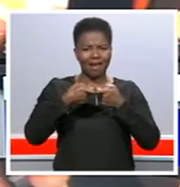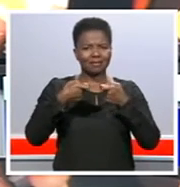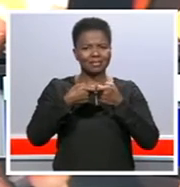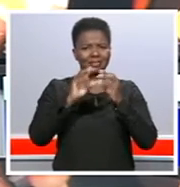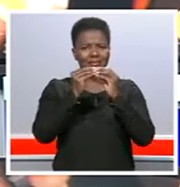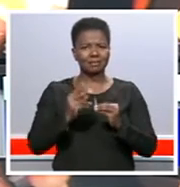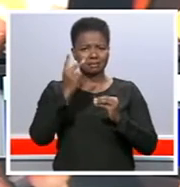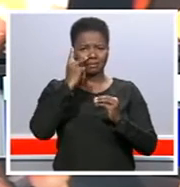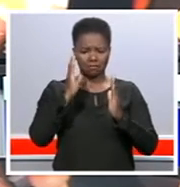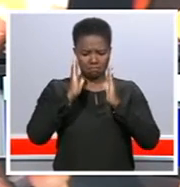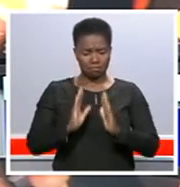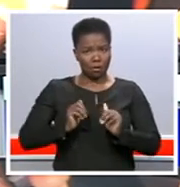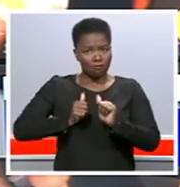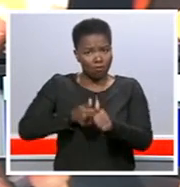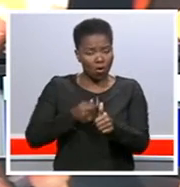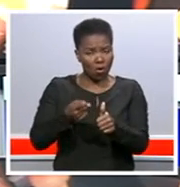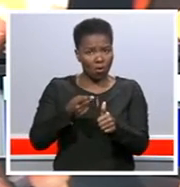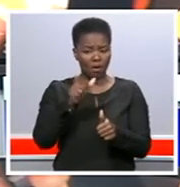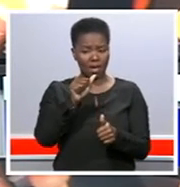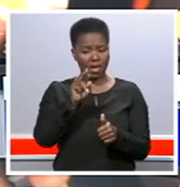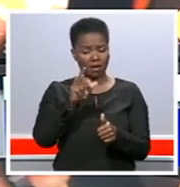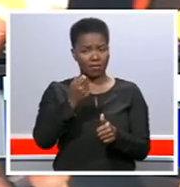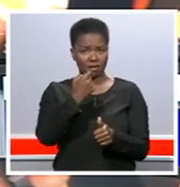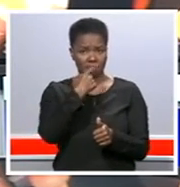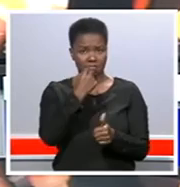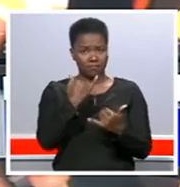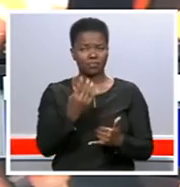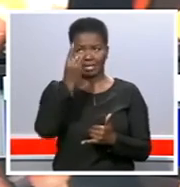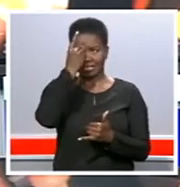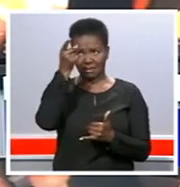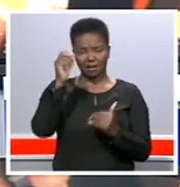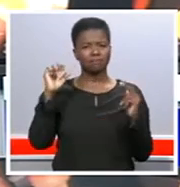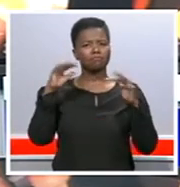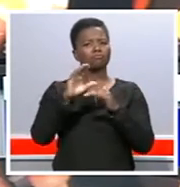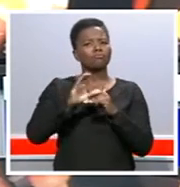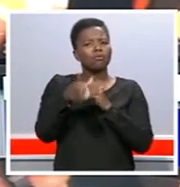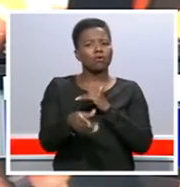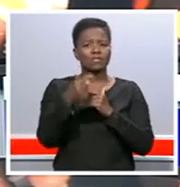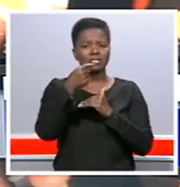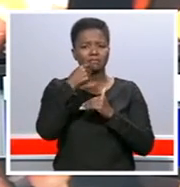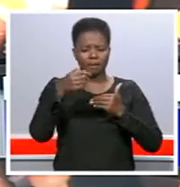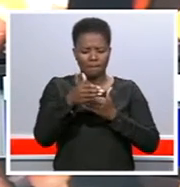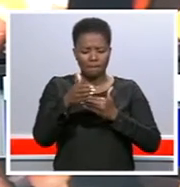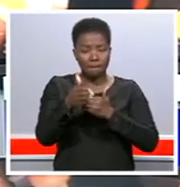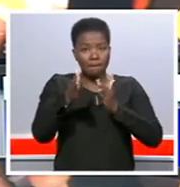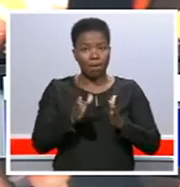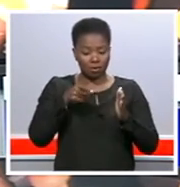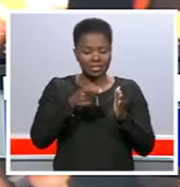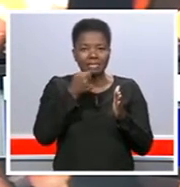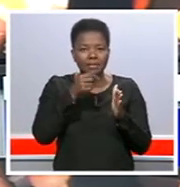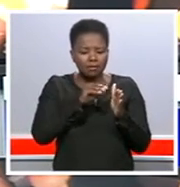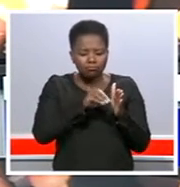Delegates at the 2016 International AIDS Conference have been discussing the efficiency of a pillbox that records data